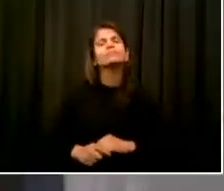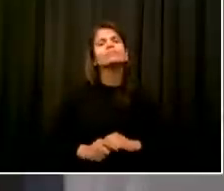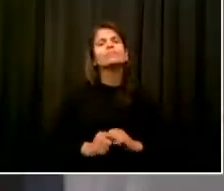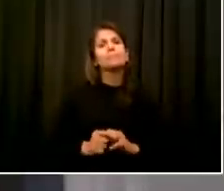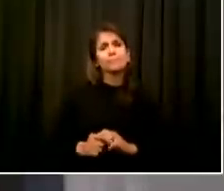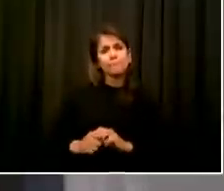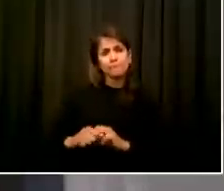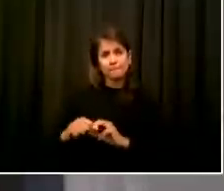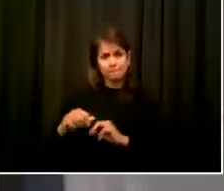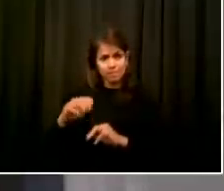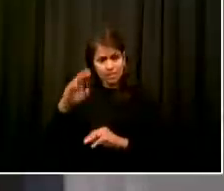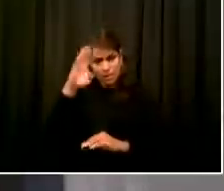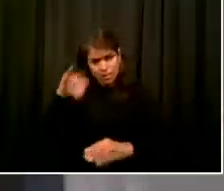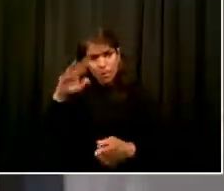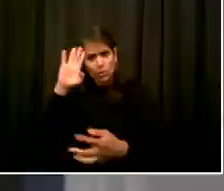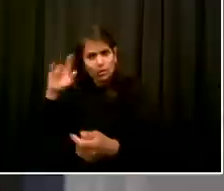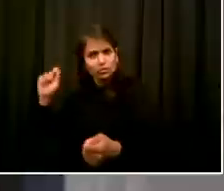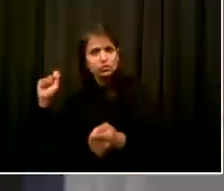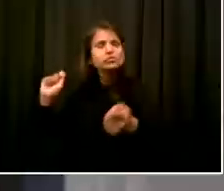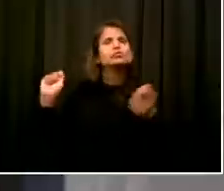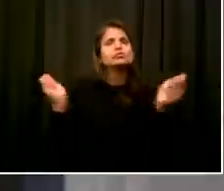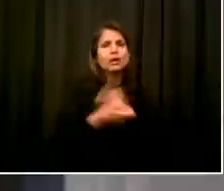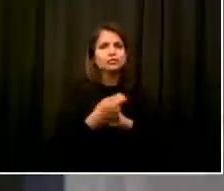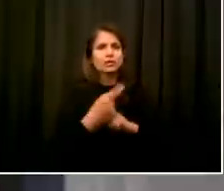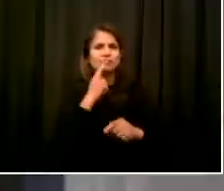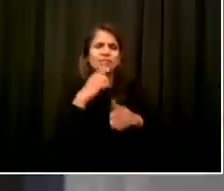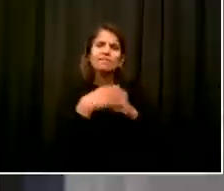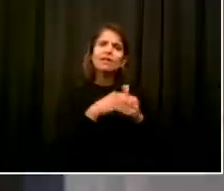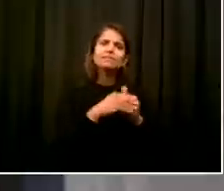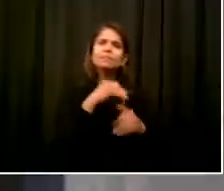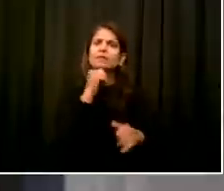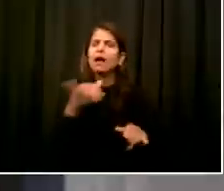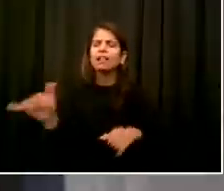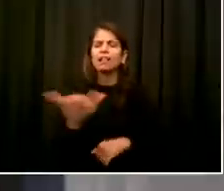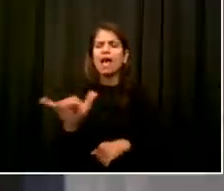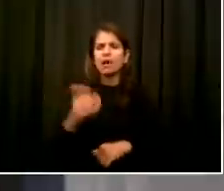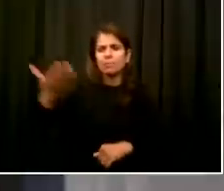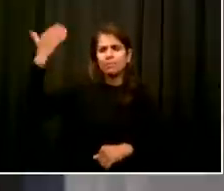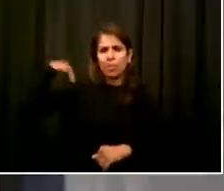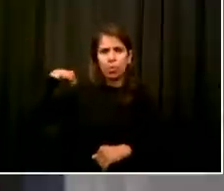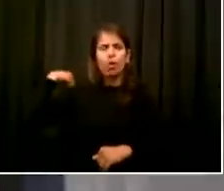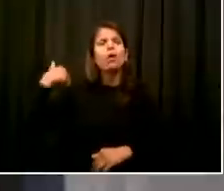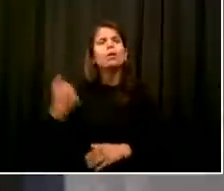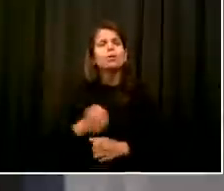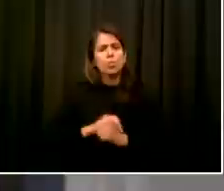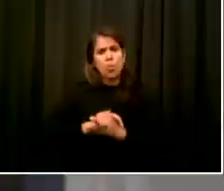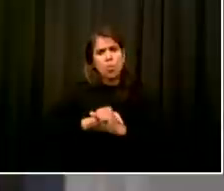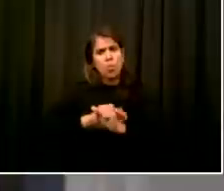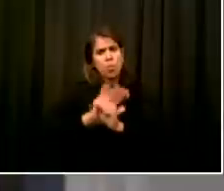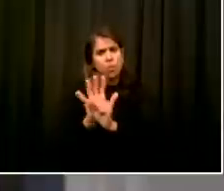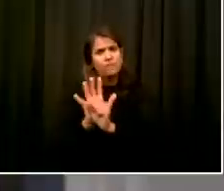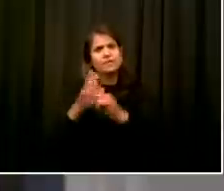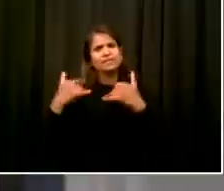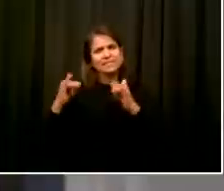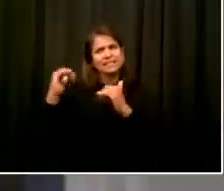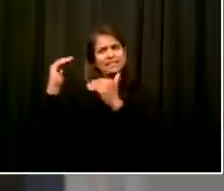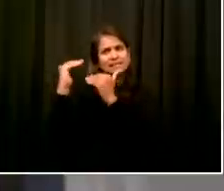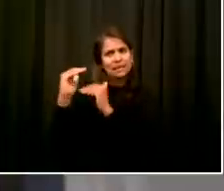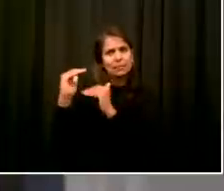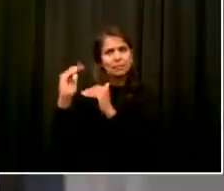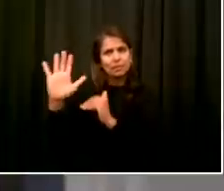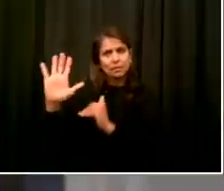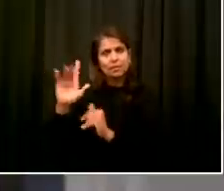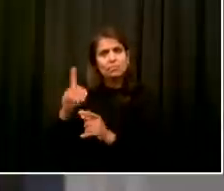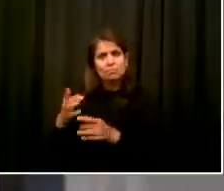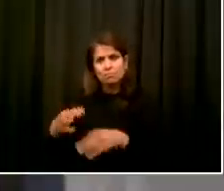generate 100% of their sales indoors. So we needed to get creative with outdoor space. And this plan that has been